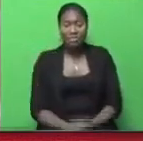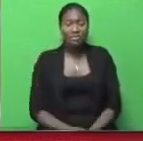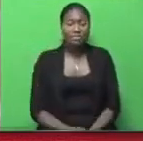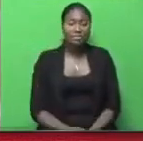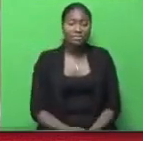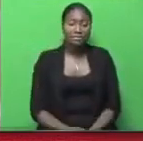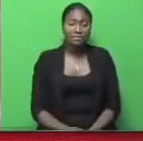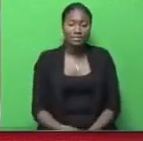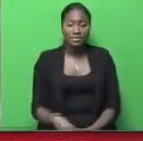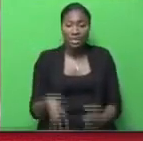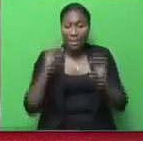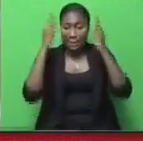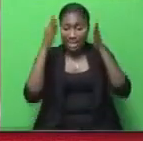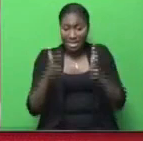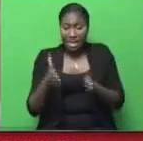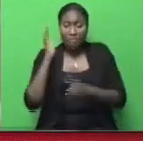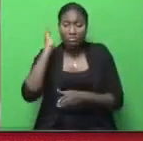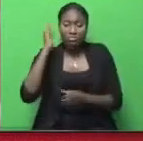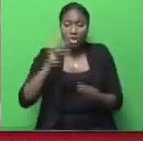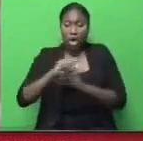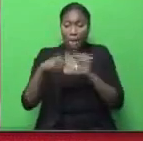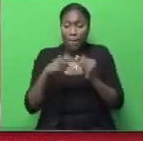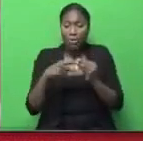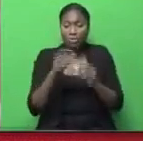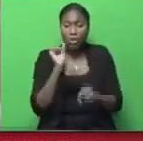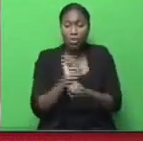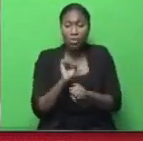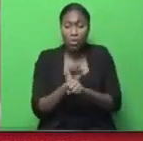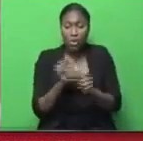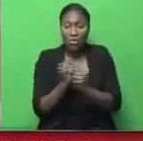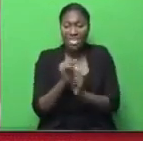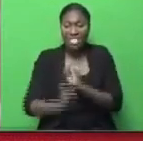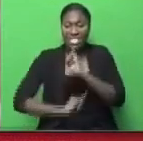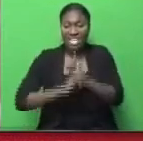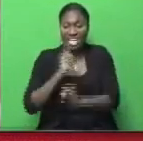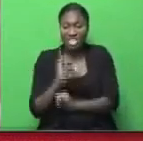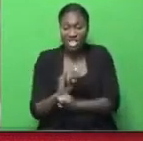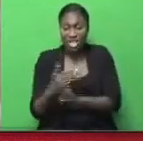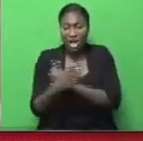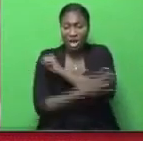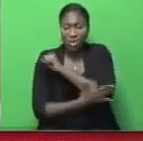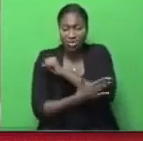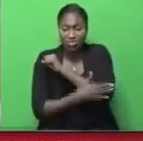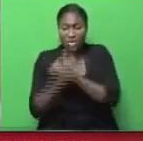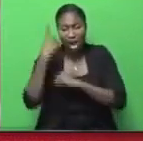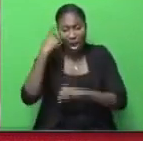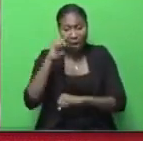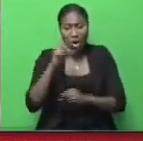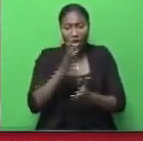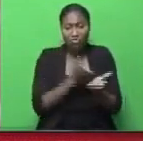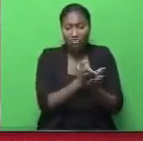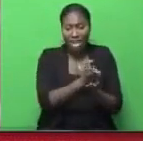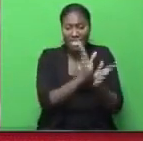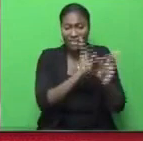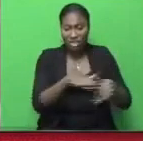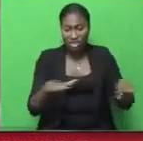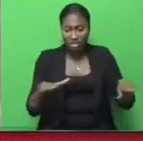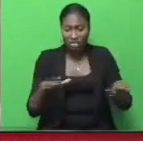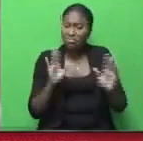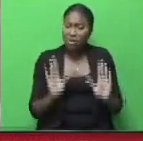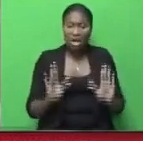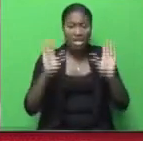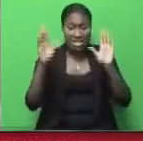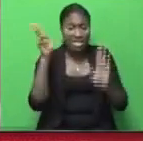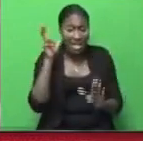The Minister went on to talk about the work with the international bodies on the rights of the child. That was fantastic